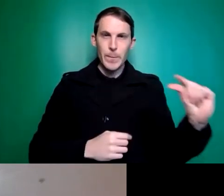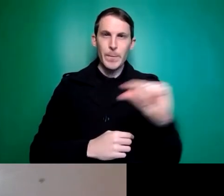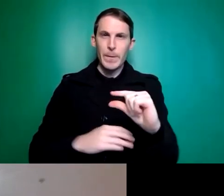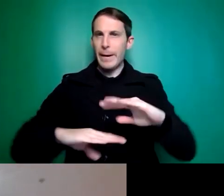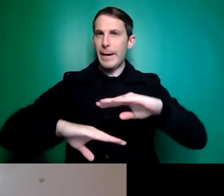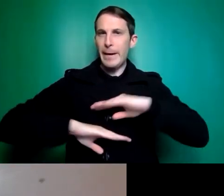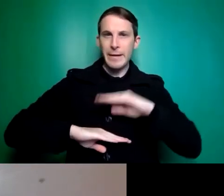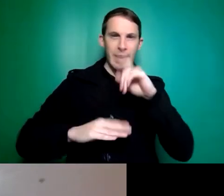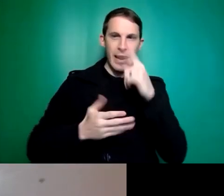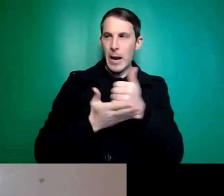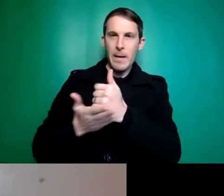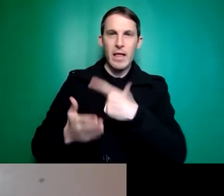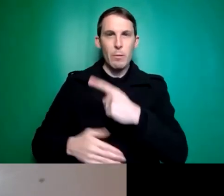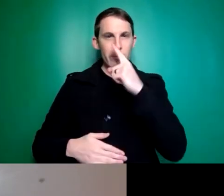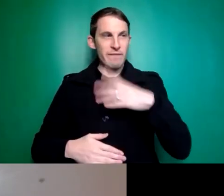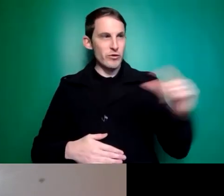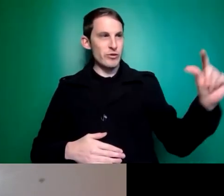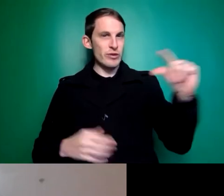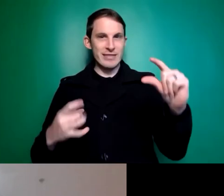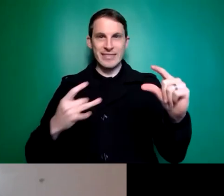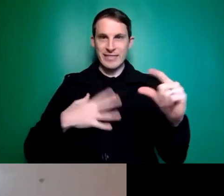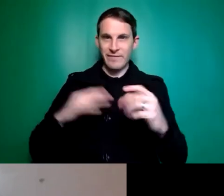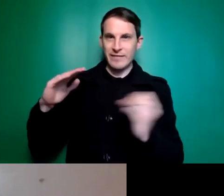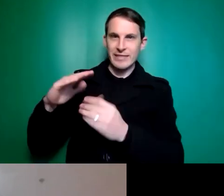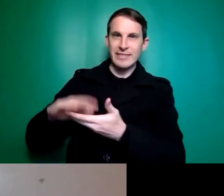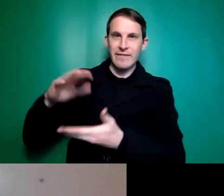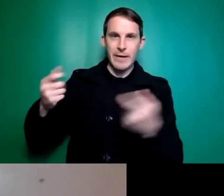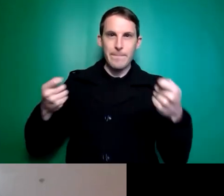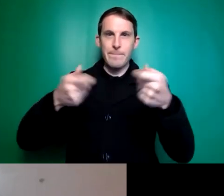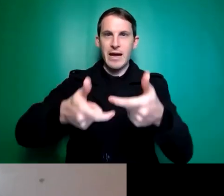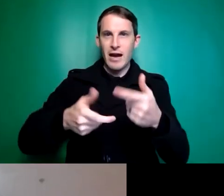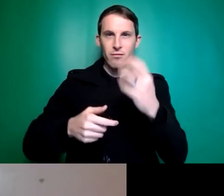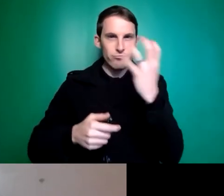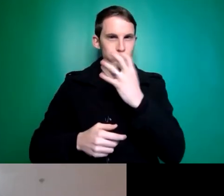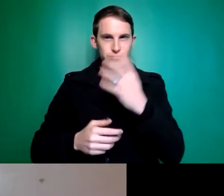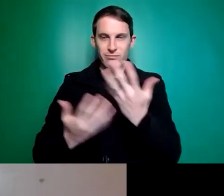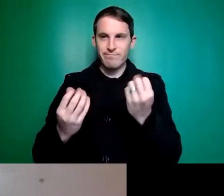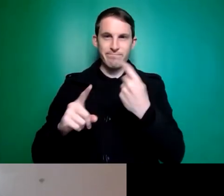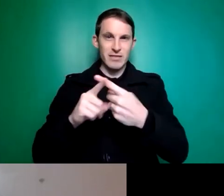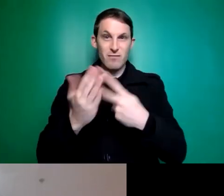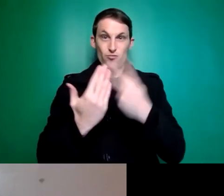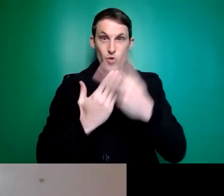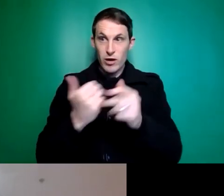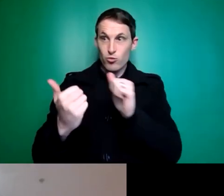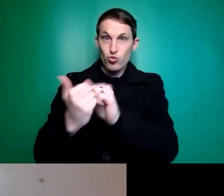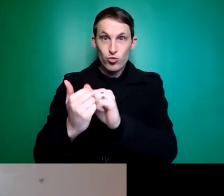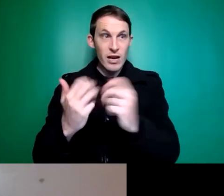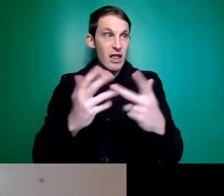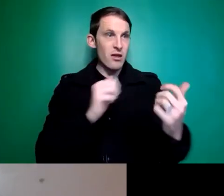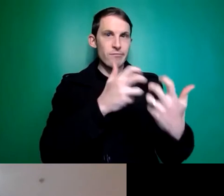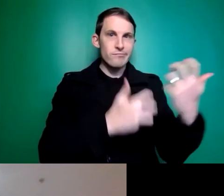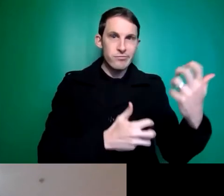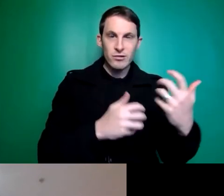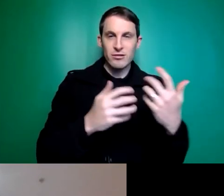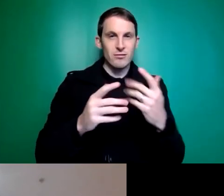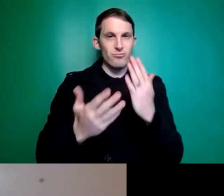much out of their own pockets to get what they need. And there's no consistency between these programs. So, the support someone will get will